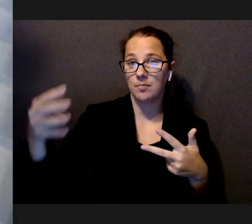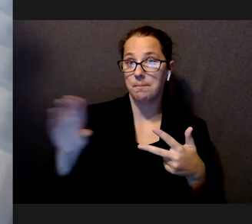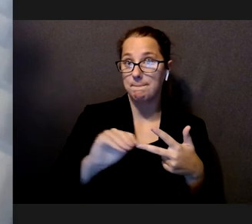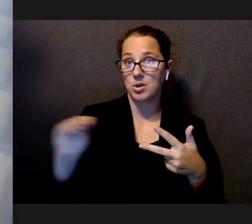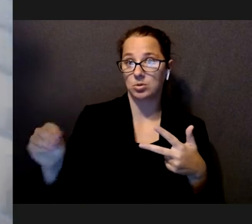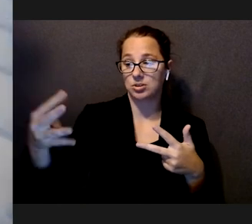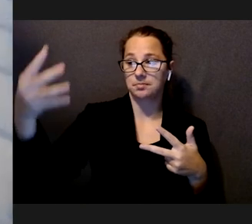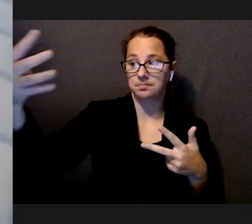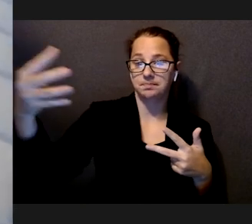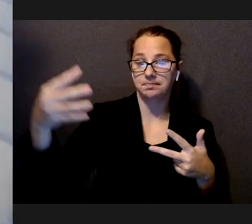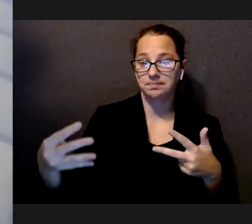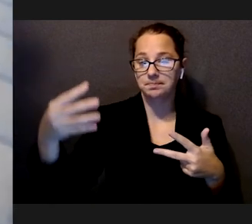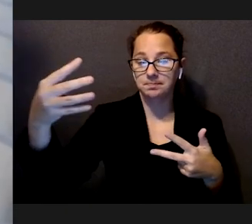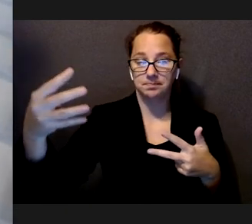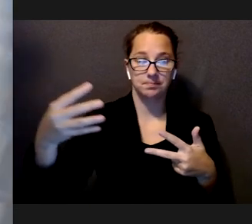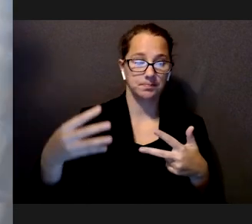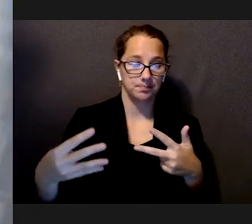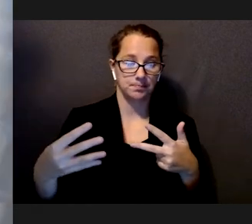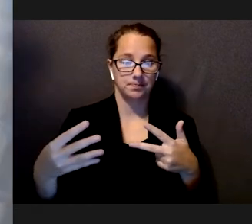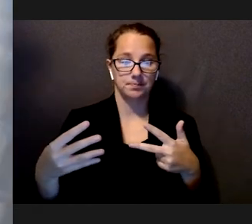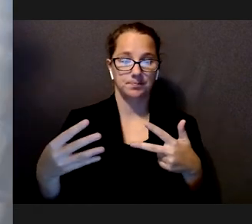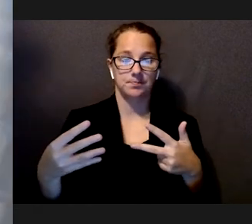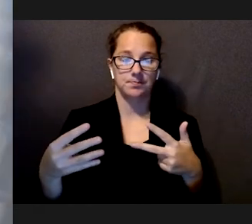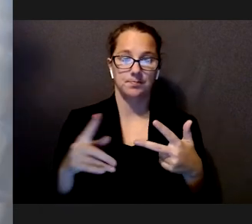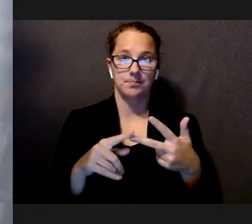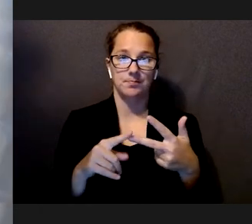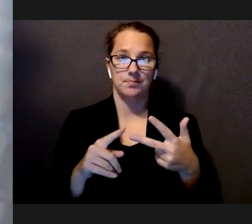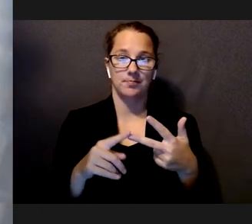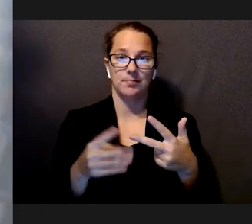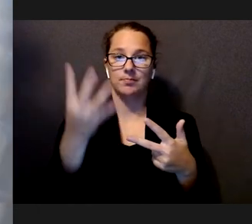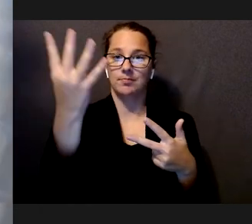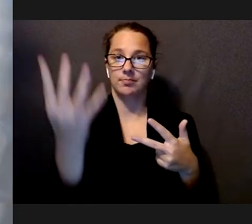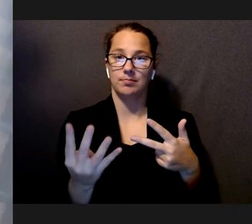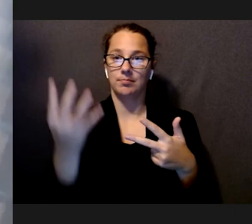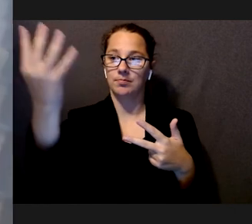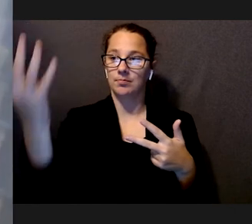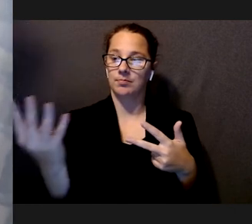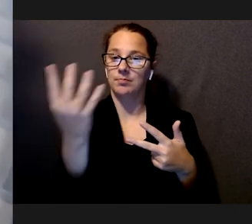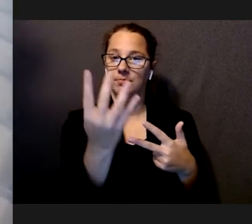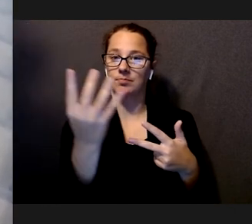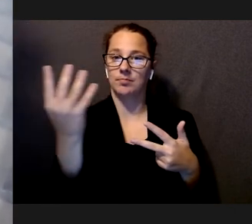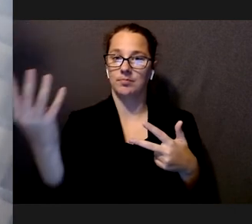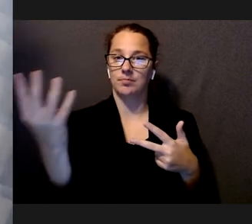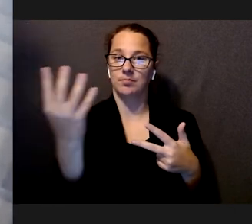so horizontal motion and also vertical motion.